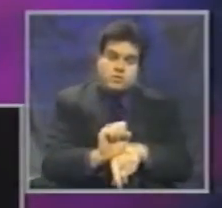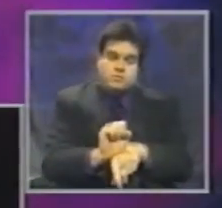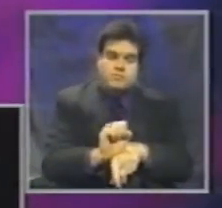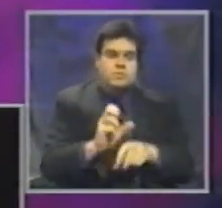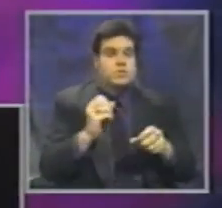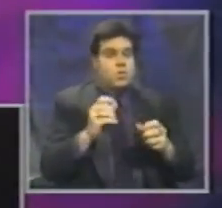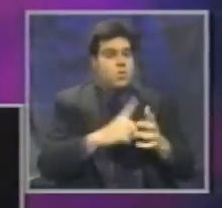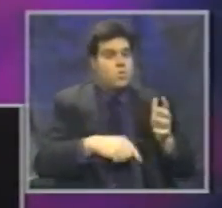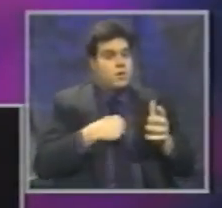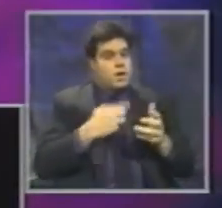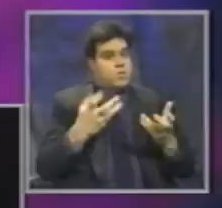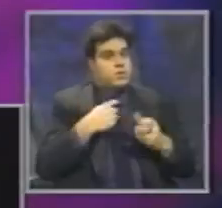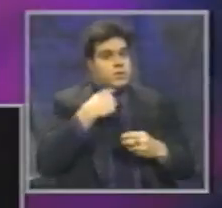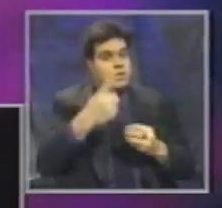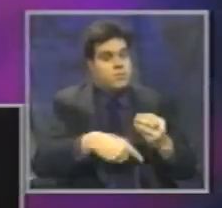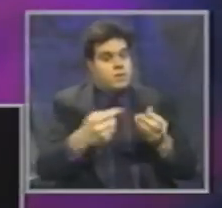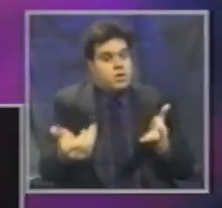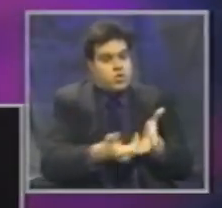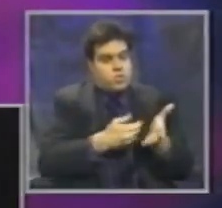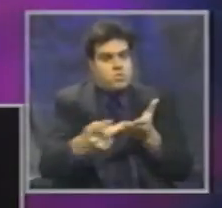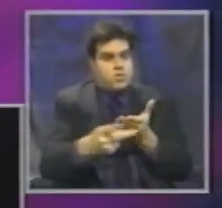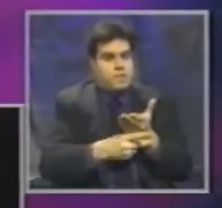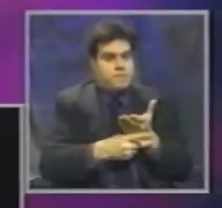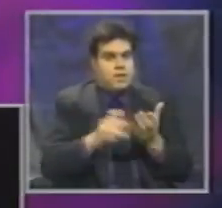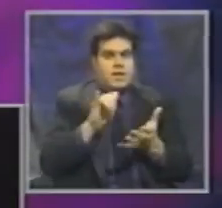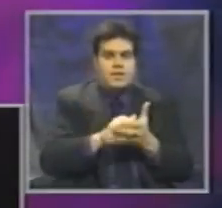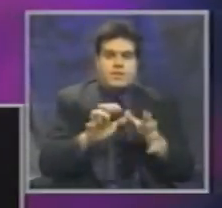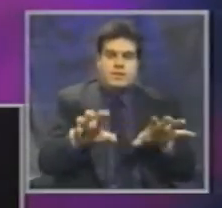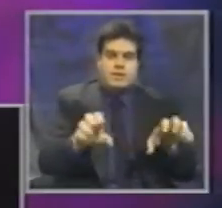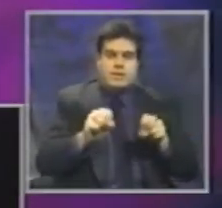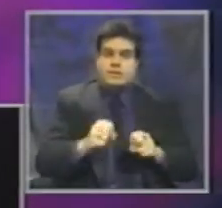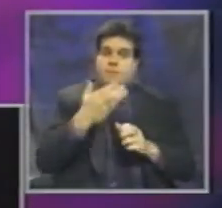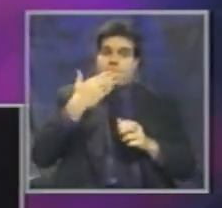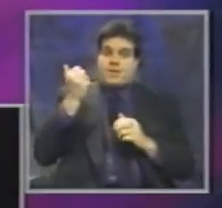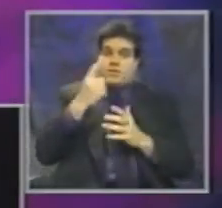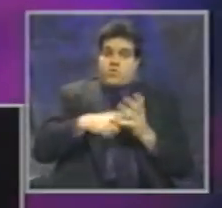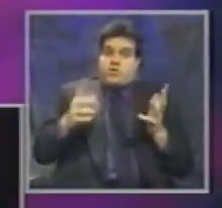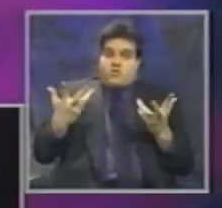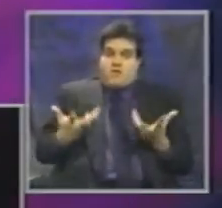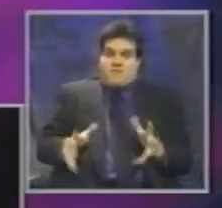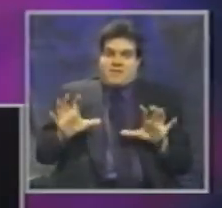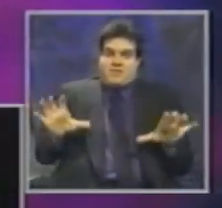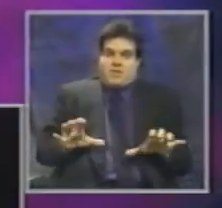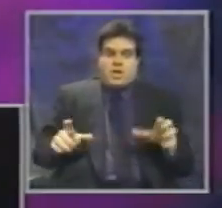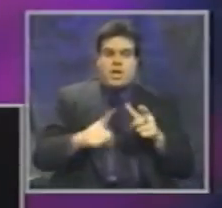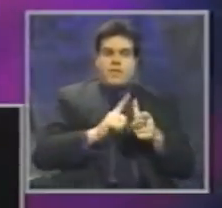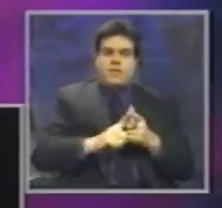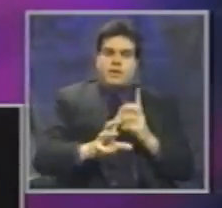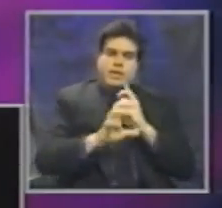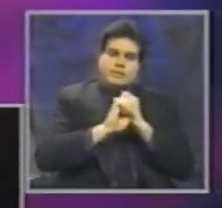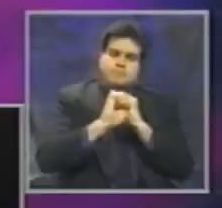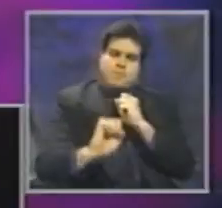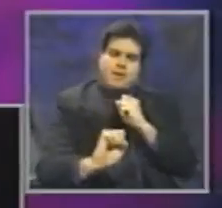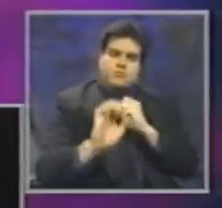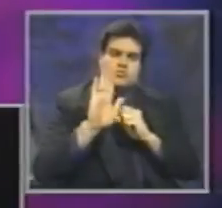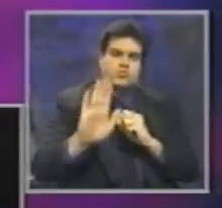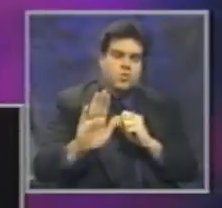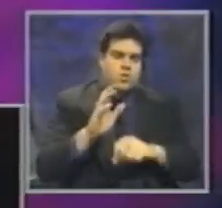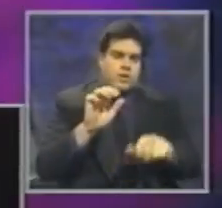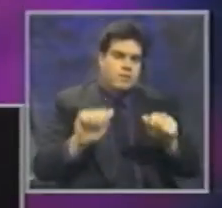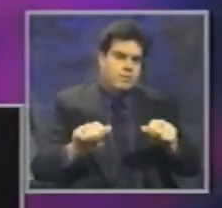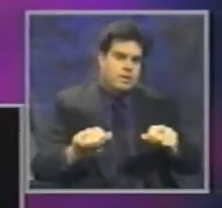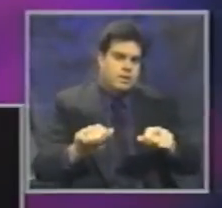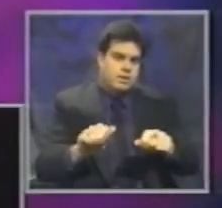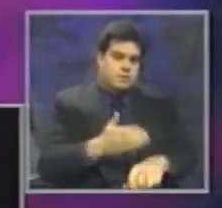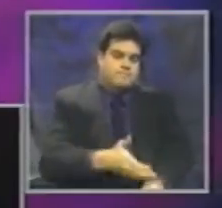So I would like to tell you about a new program that takes the best of what you are already doing and expands your capabilities to help